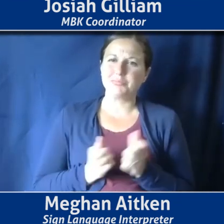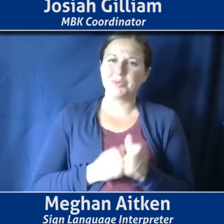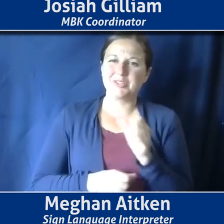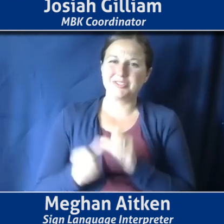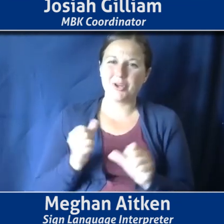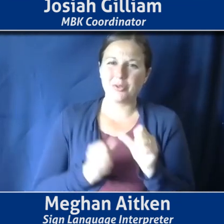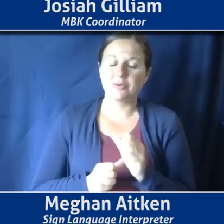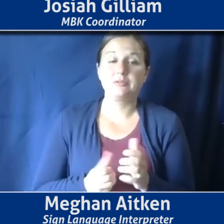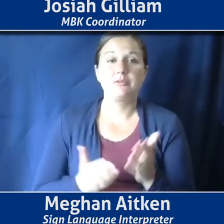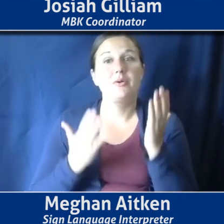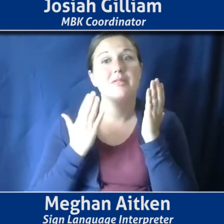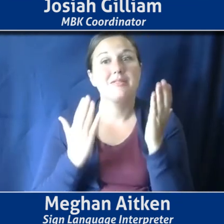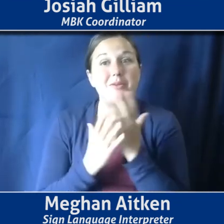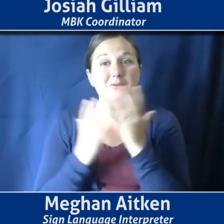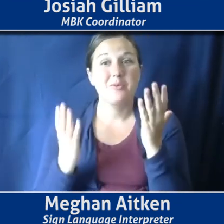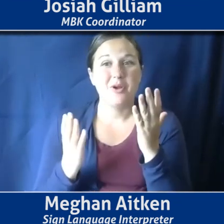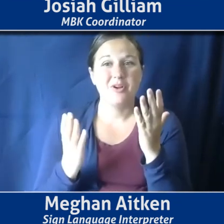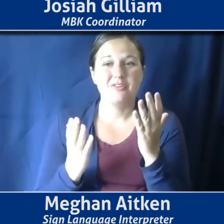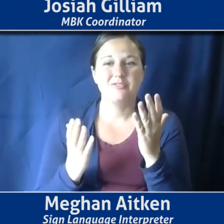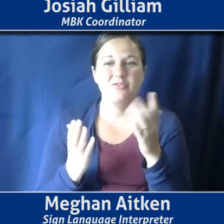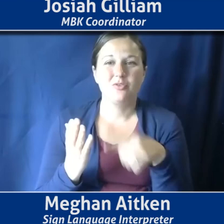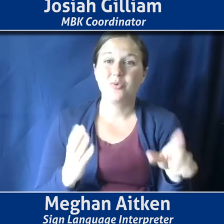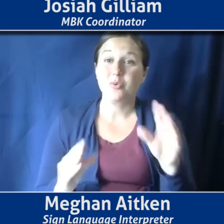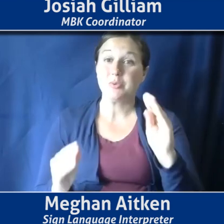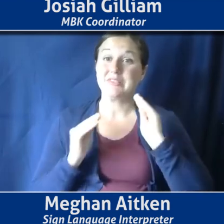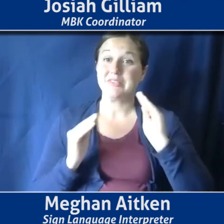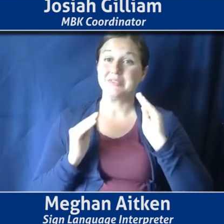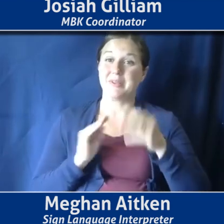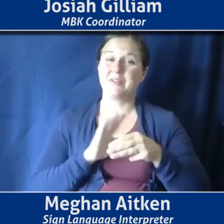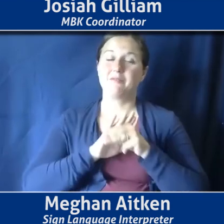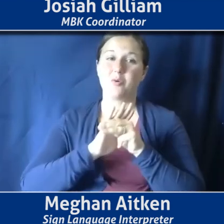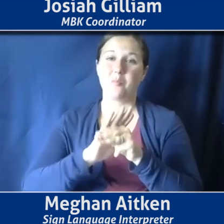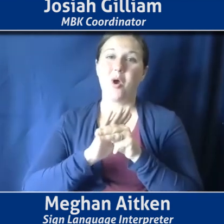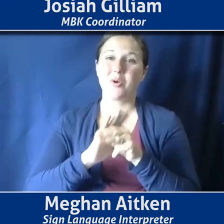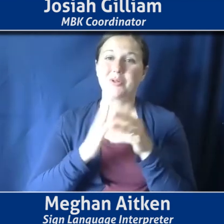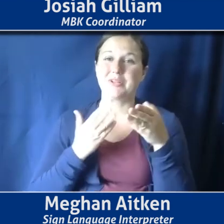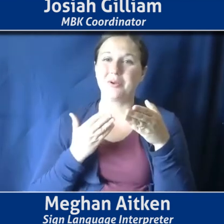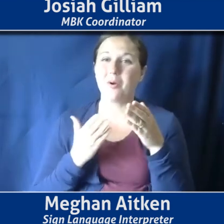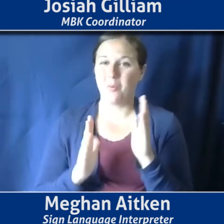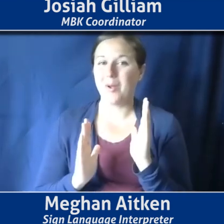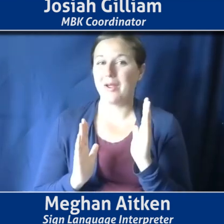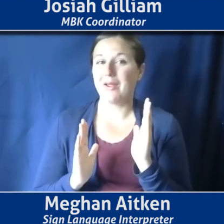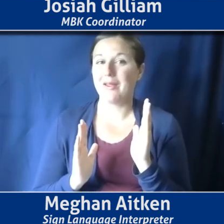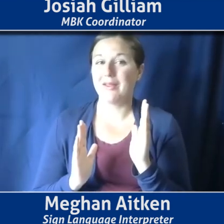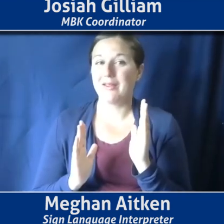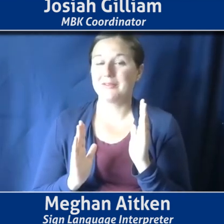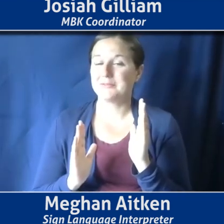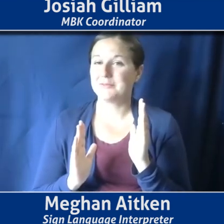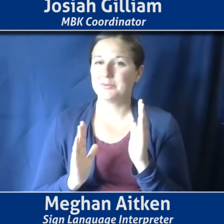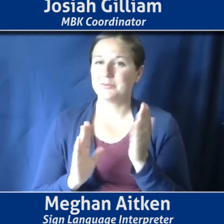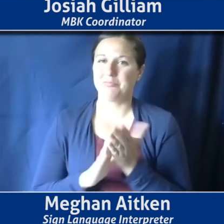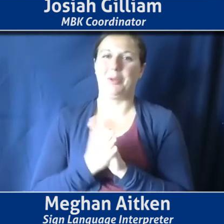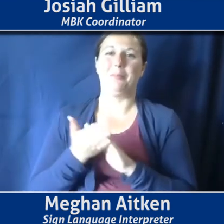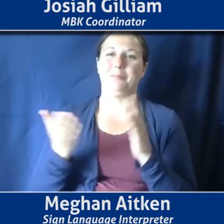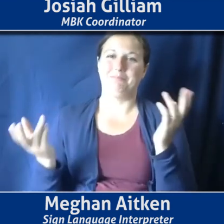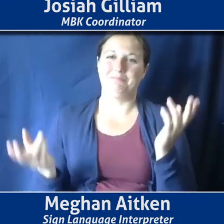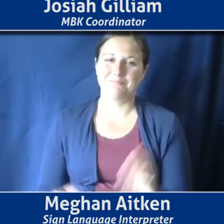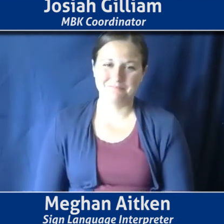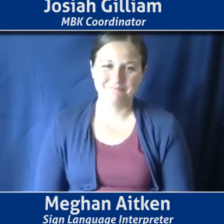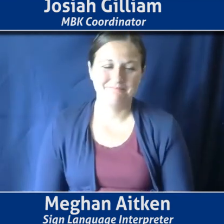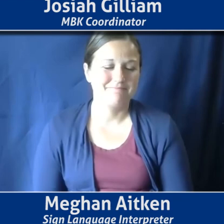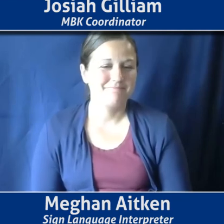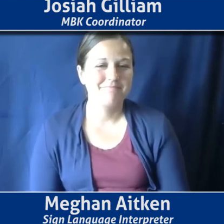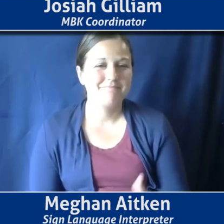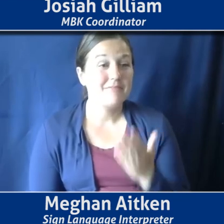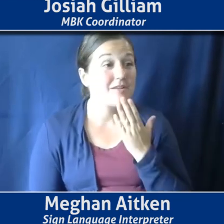you for all you teach me, um, and for modeling just a way, um, a way to be. Well, thank you. And,